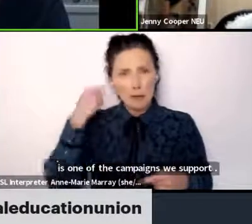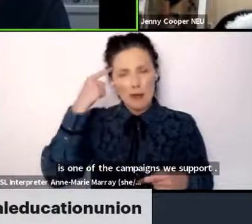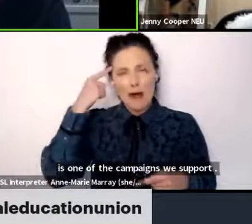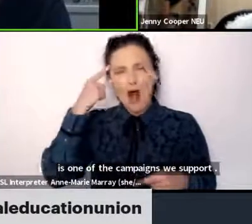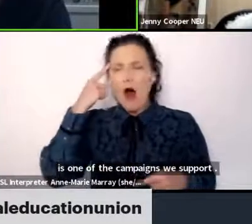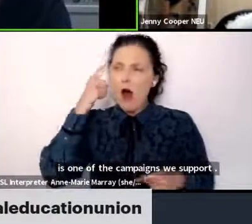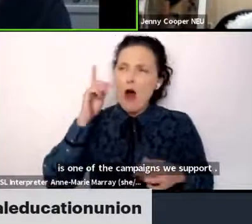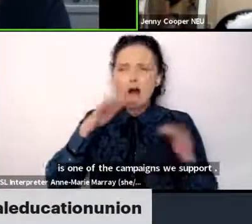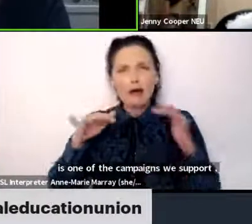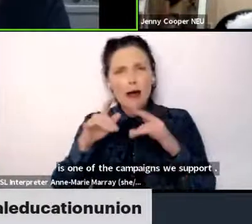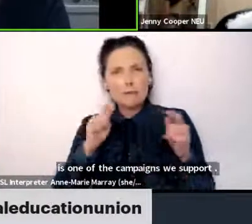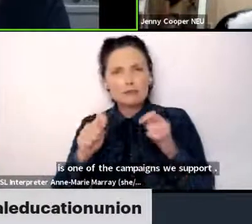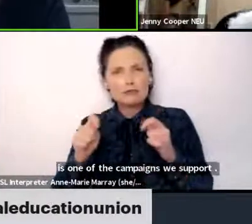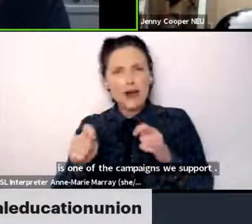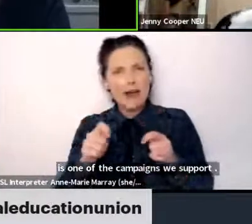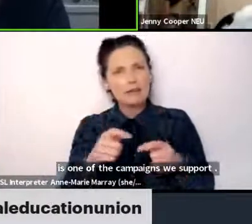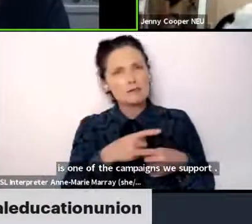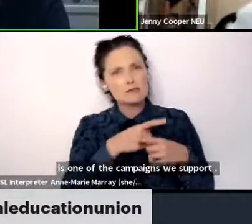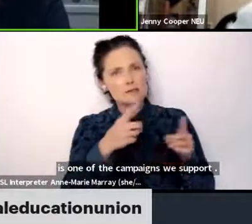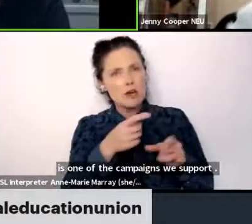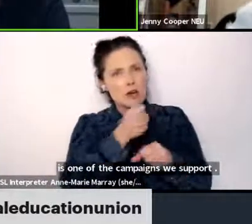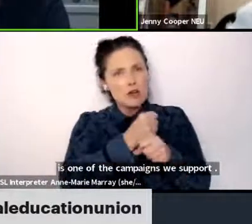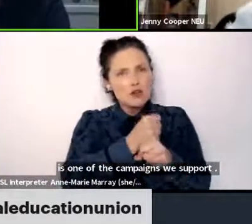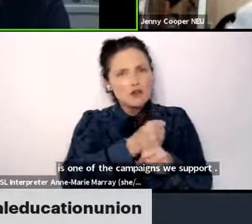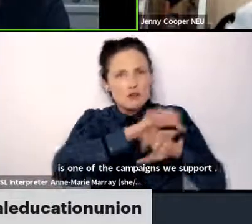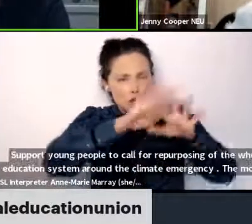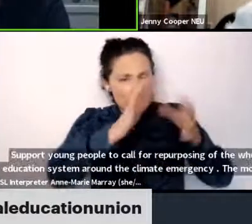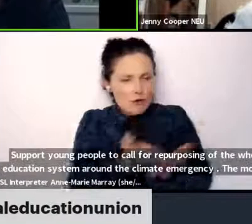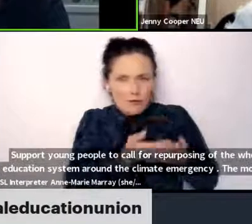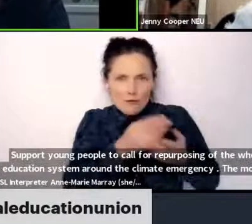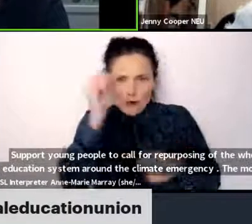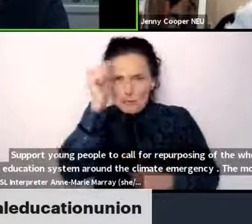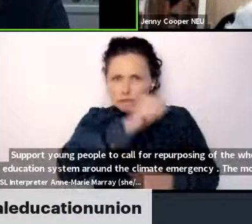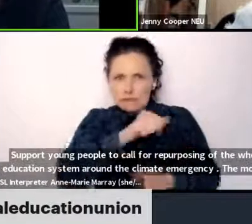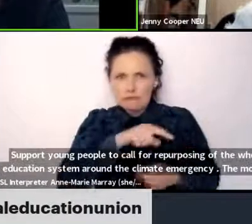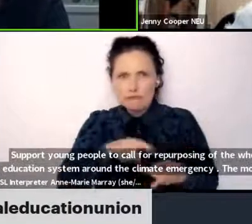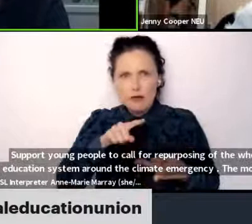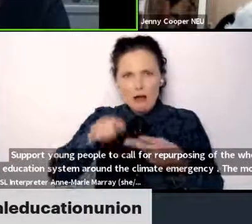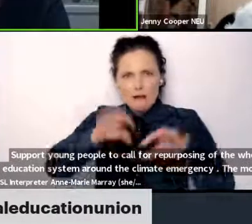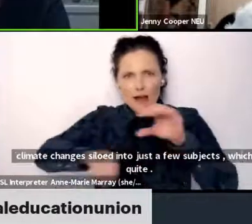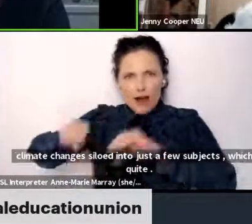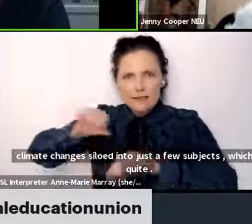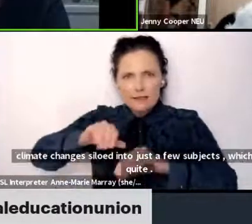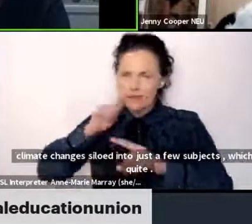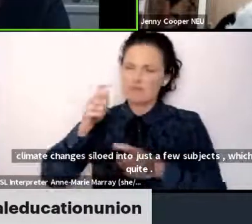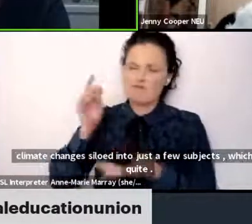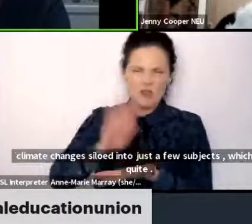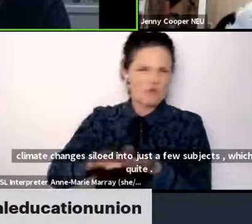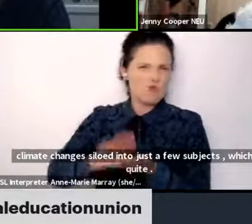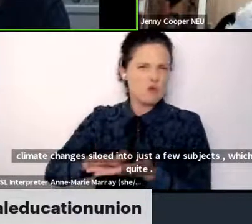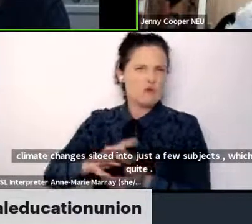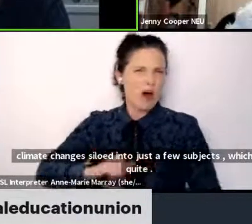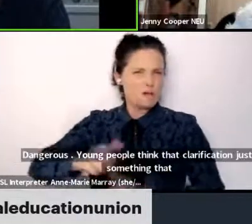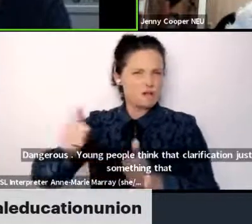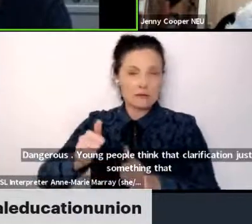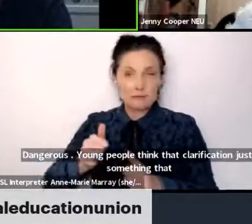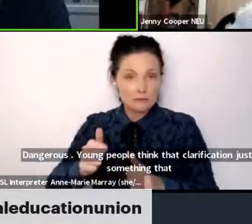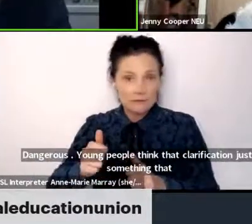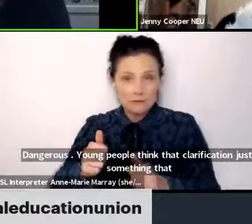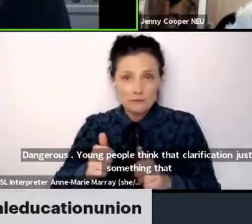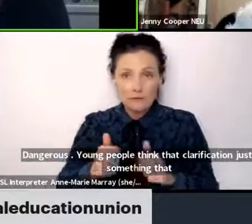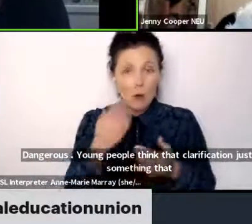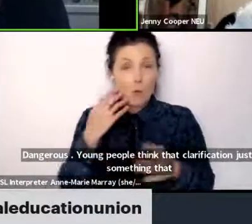is there to be sorted out by geographers and scientists, which clearly is not the case. It's going to impact every young person's future, whatever their career.